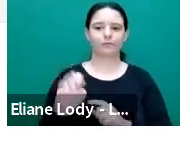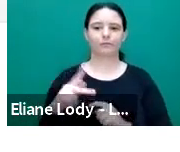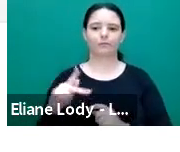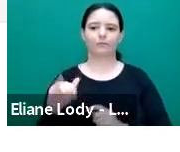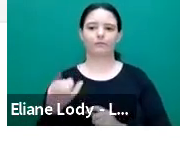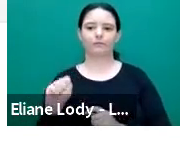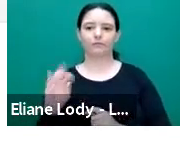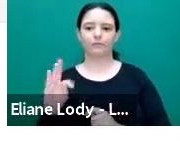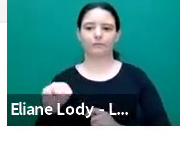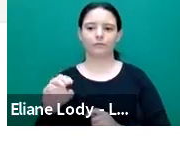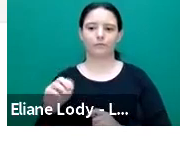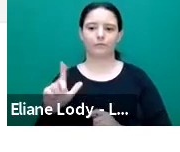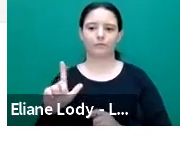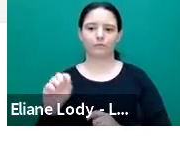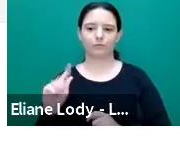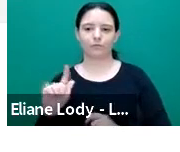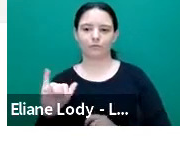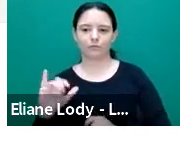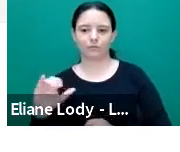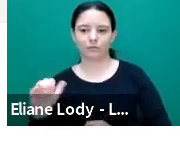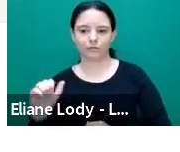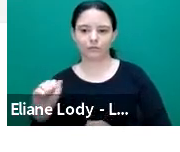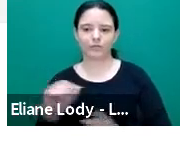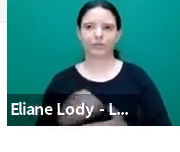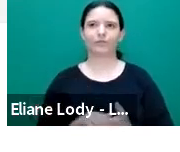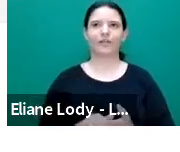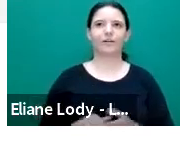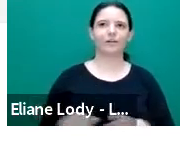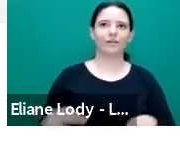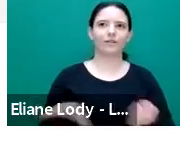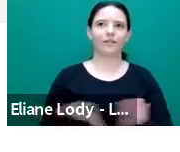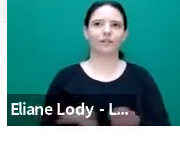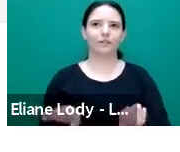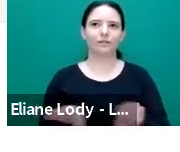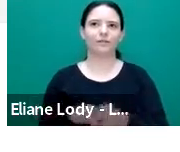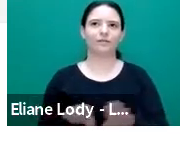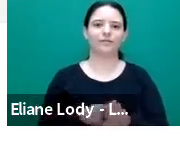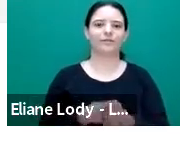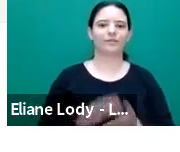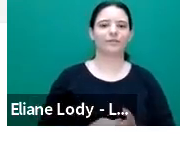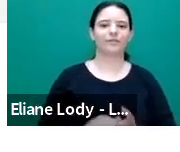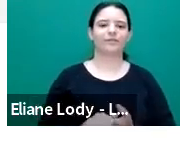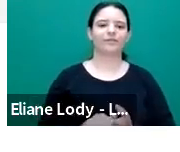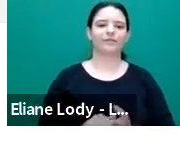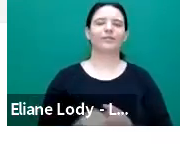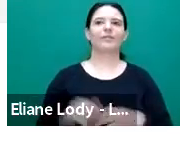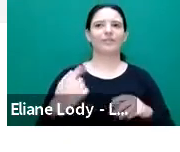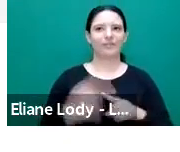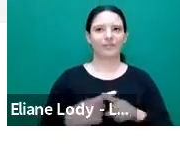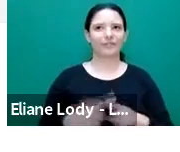happening in this phenomena and our ethical orientation to what kind of a society we want to develop.